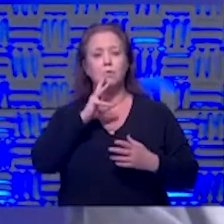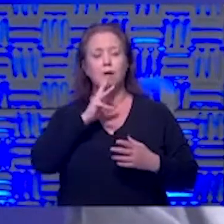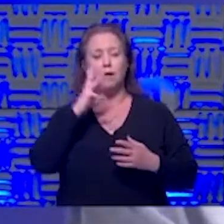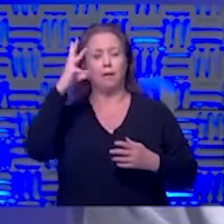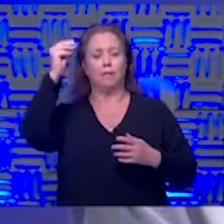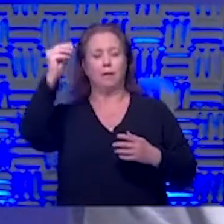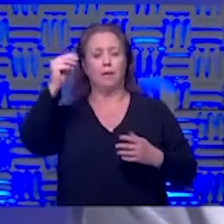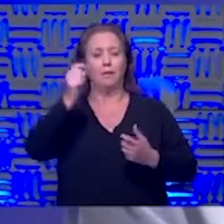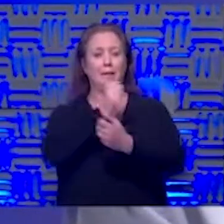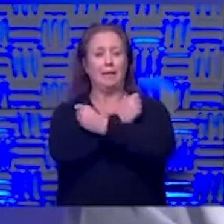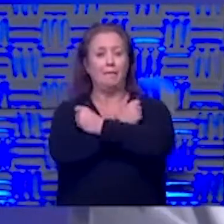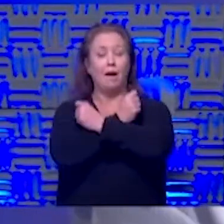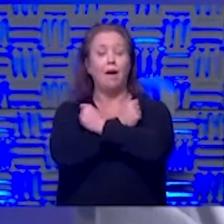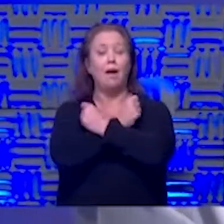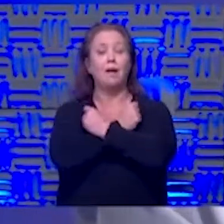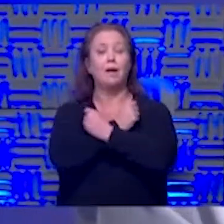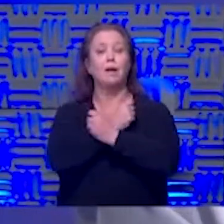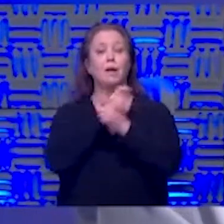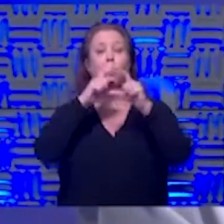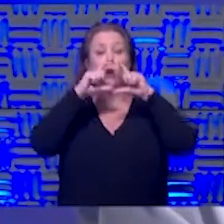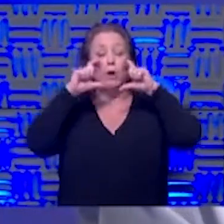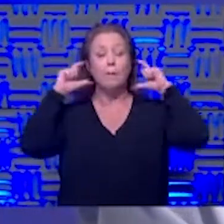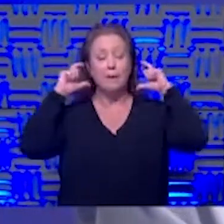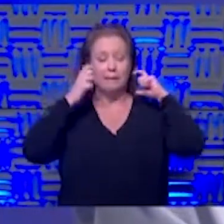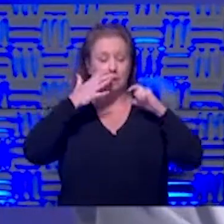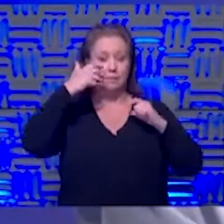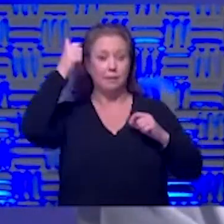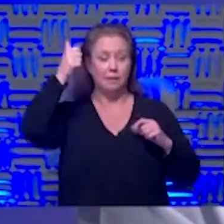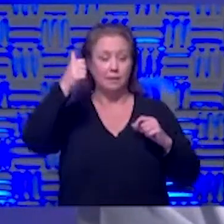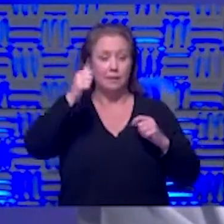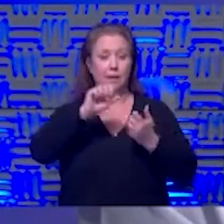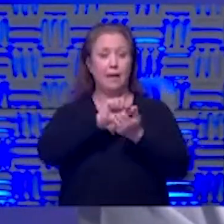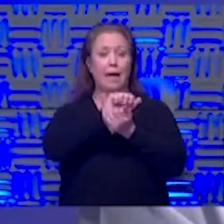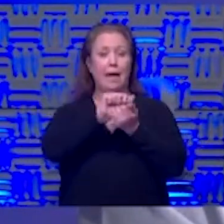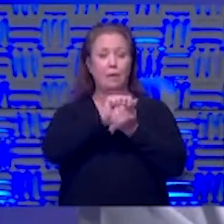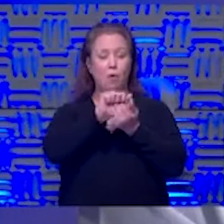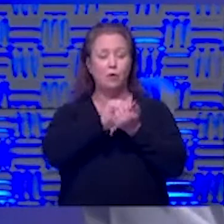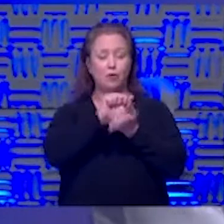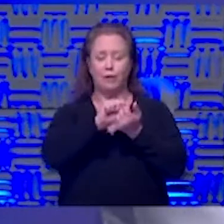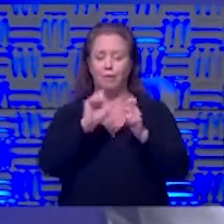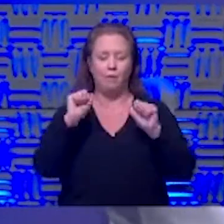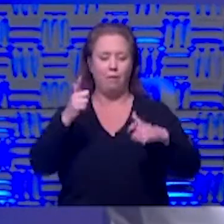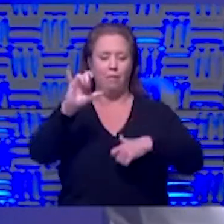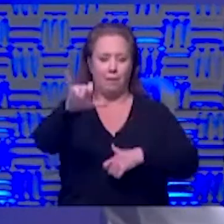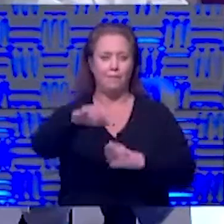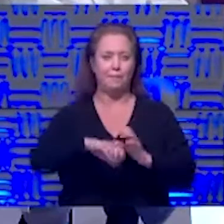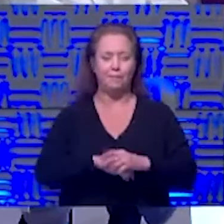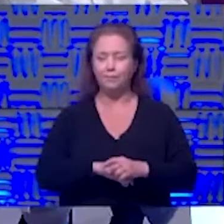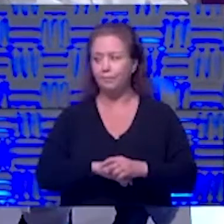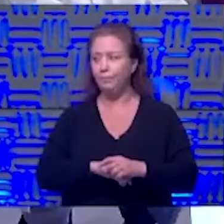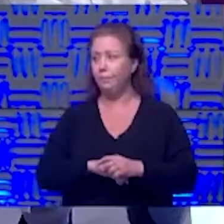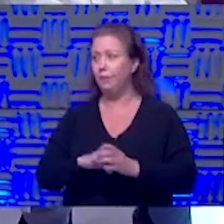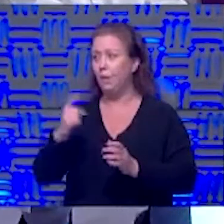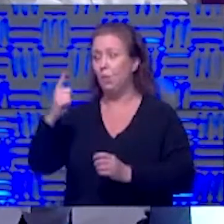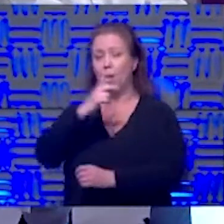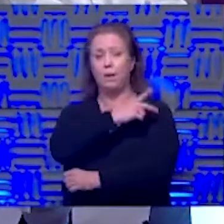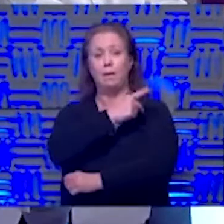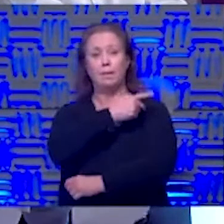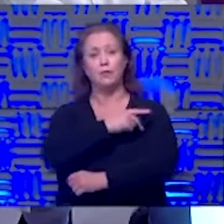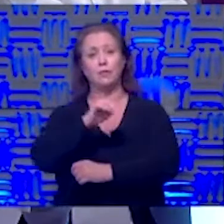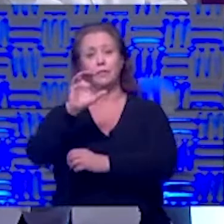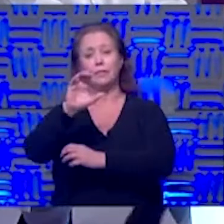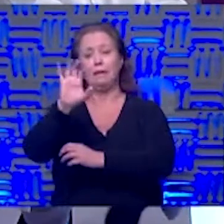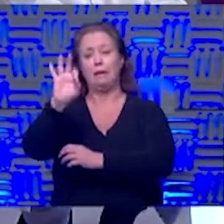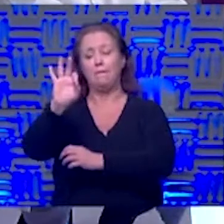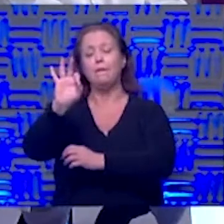you can give a hug wearing masks is better the hand hygiene is better all that stuff you know one of my patients is a cf patient